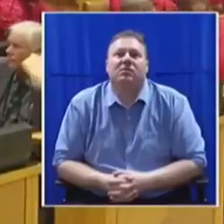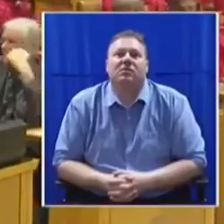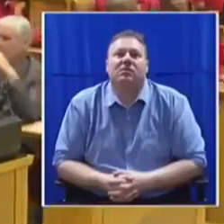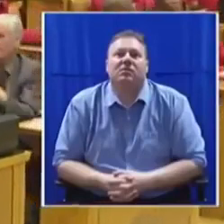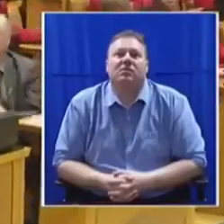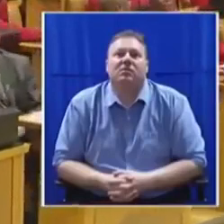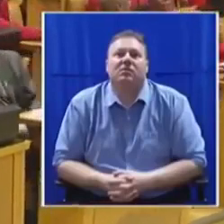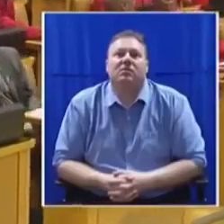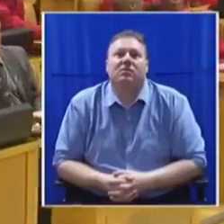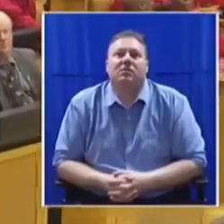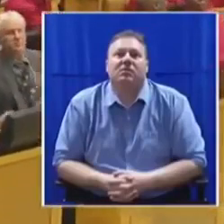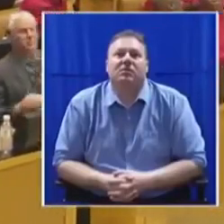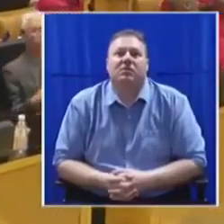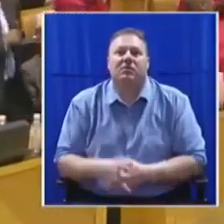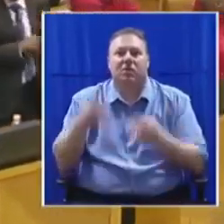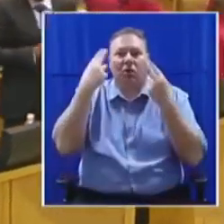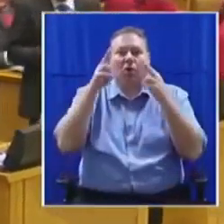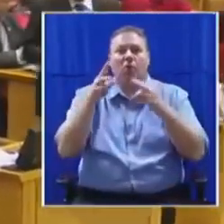Honourable members